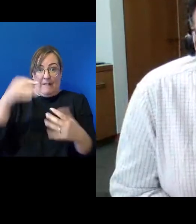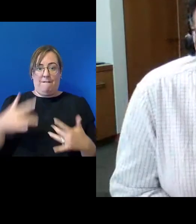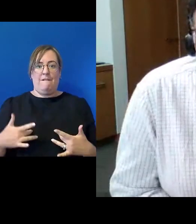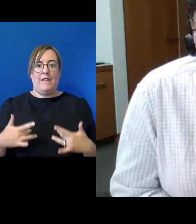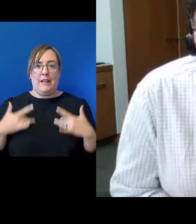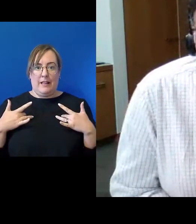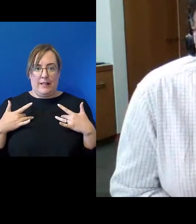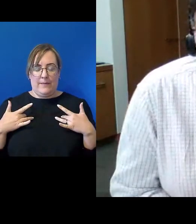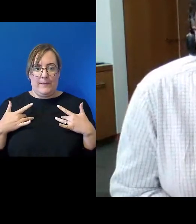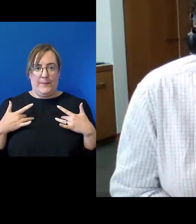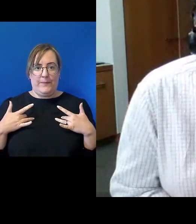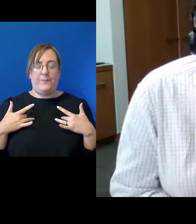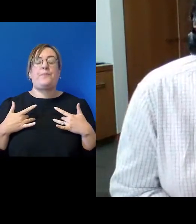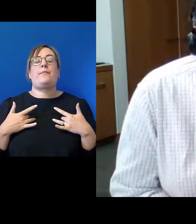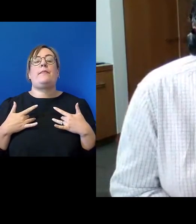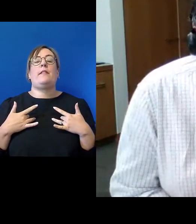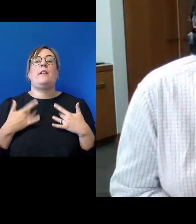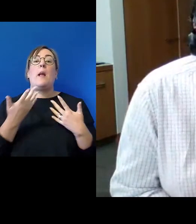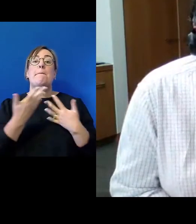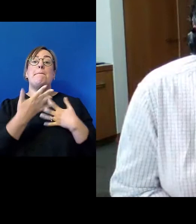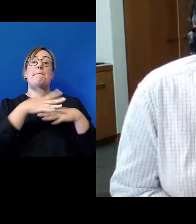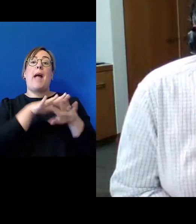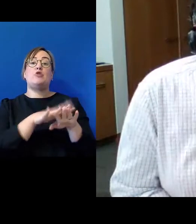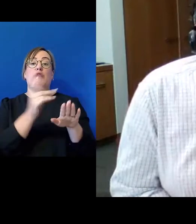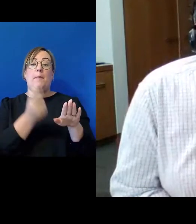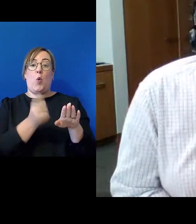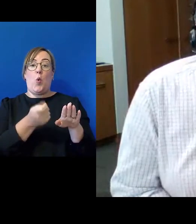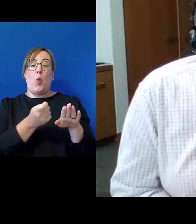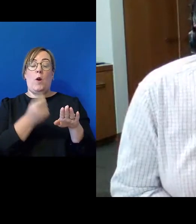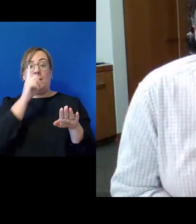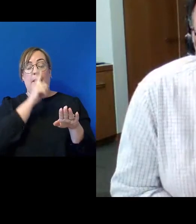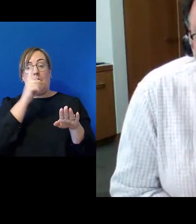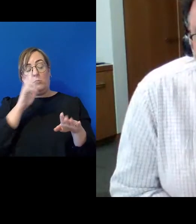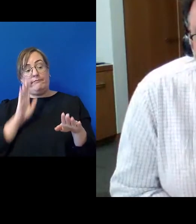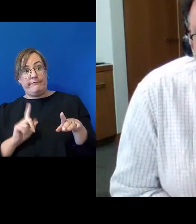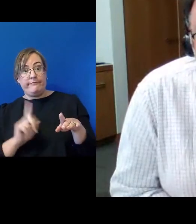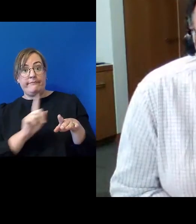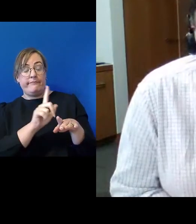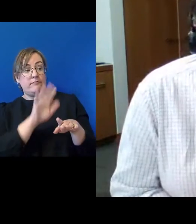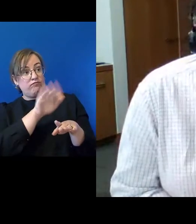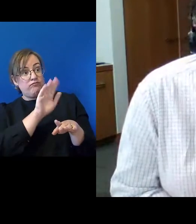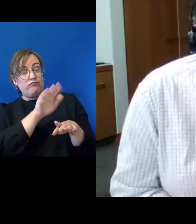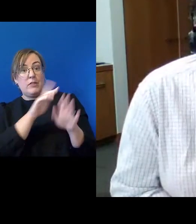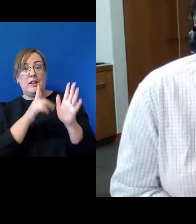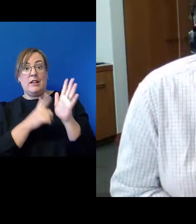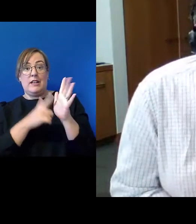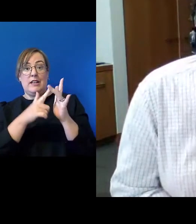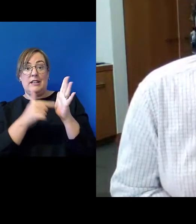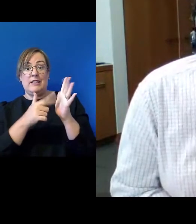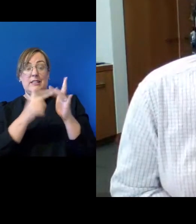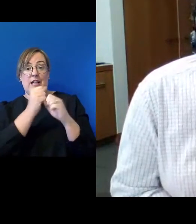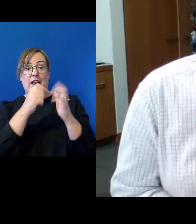The mainstream courts, when litigation went to court over the treaty settlement process in the 1980s,